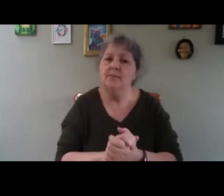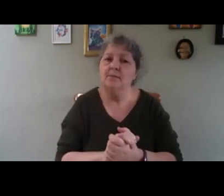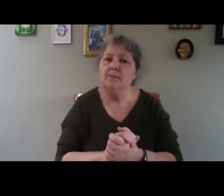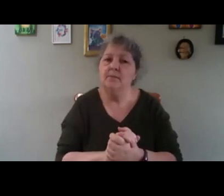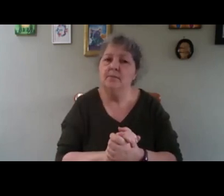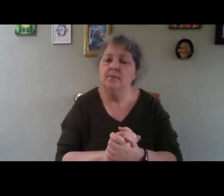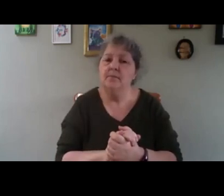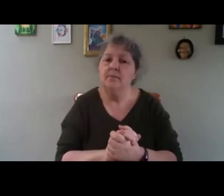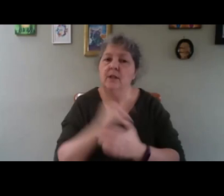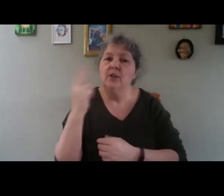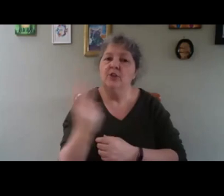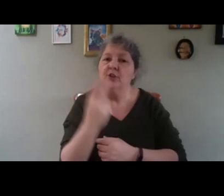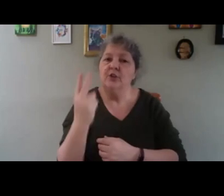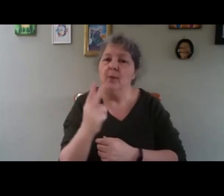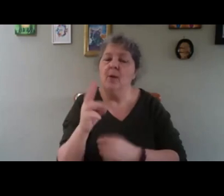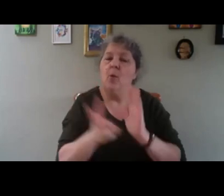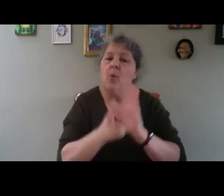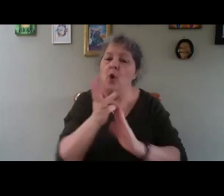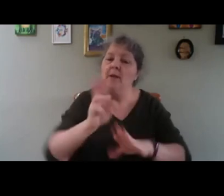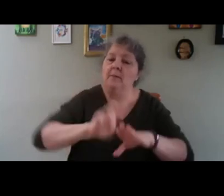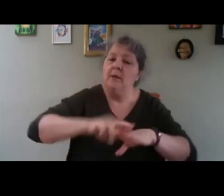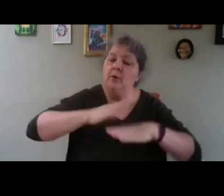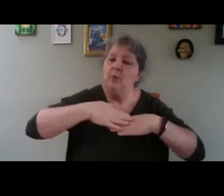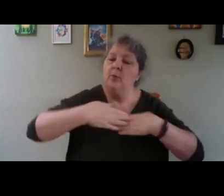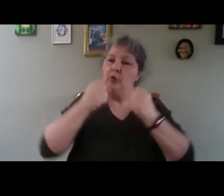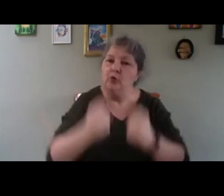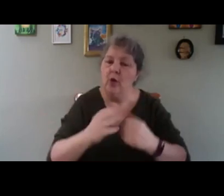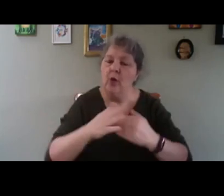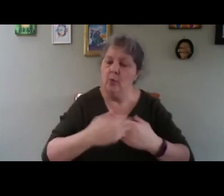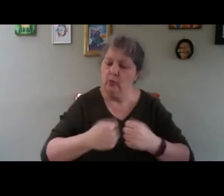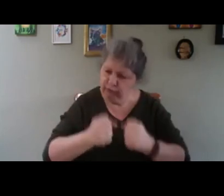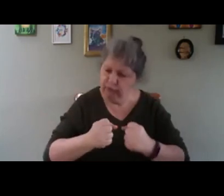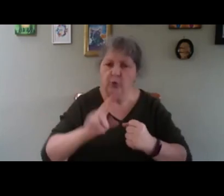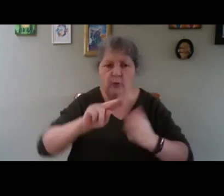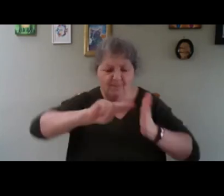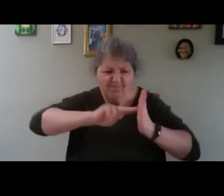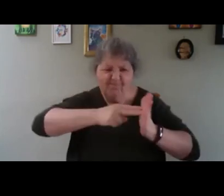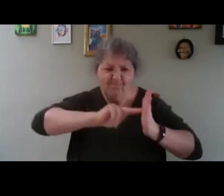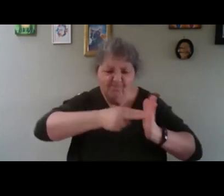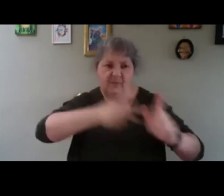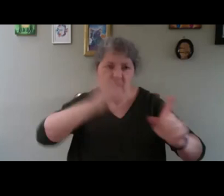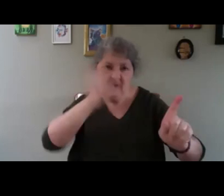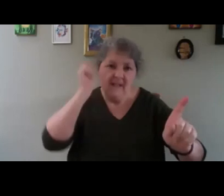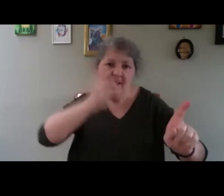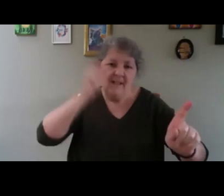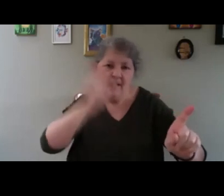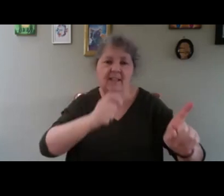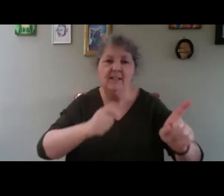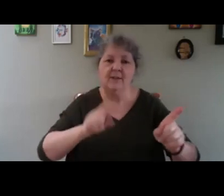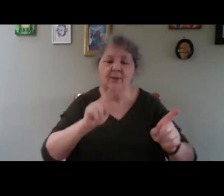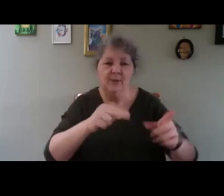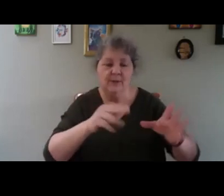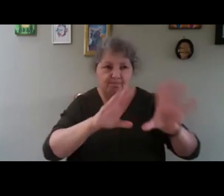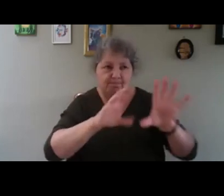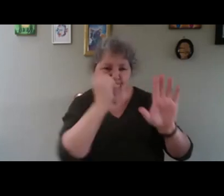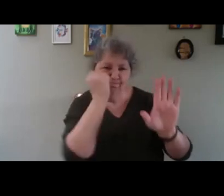sturdier, so it's sturdy, it's strong, and you can screw, you can nail, you can make lead, you